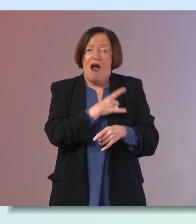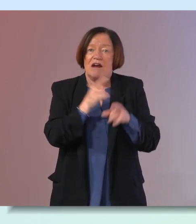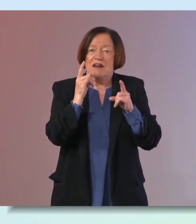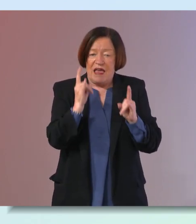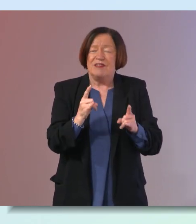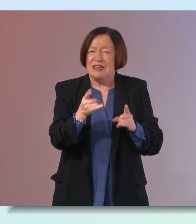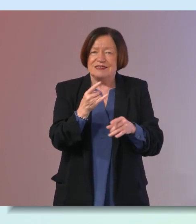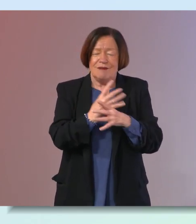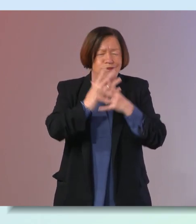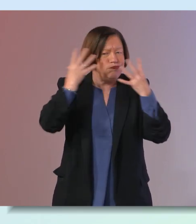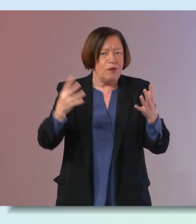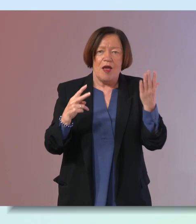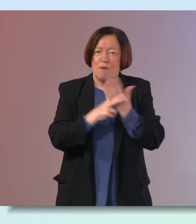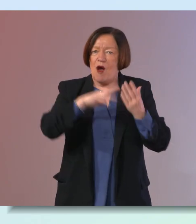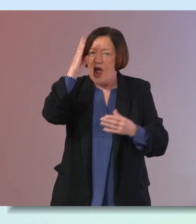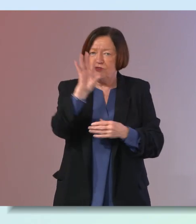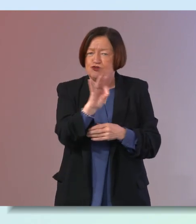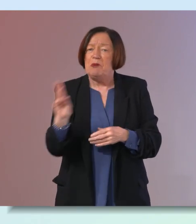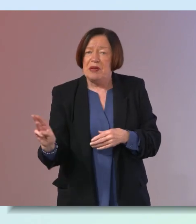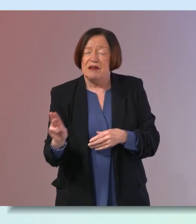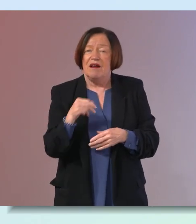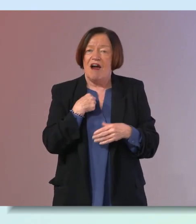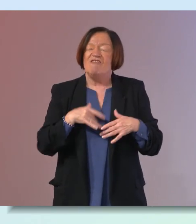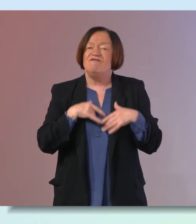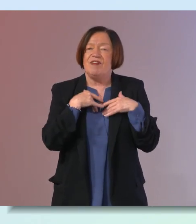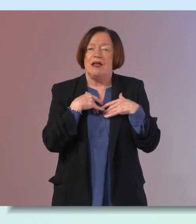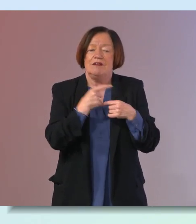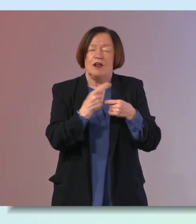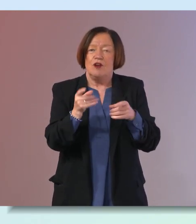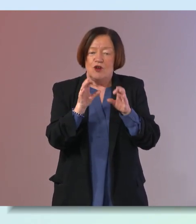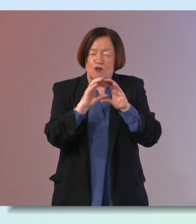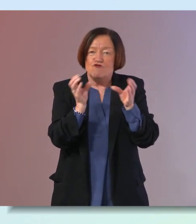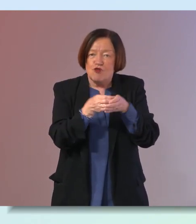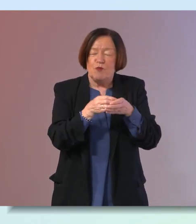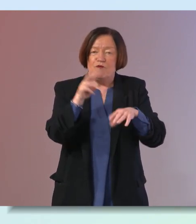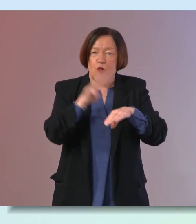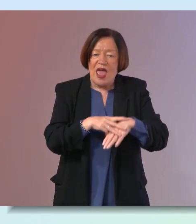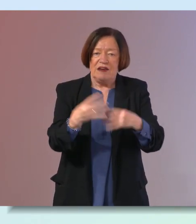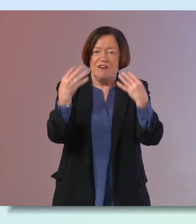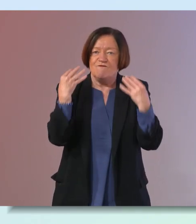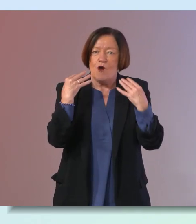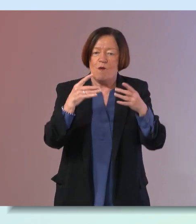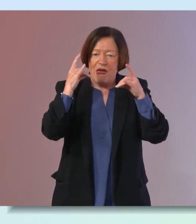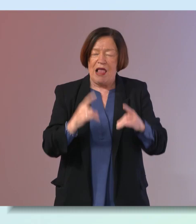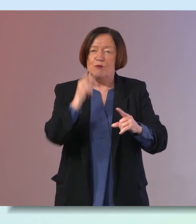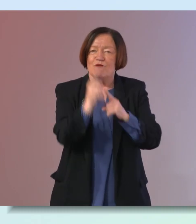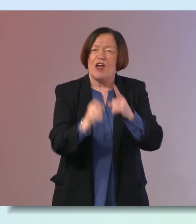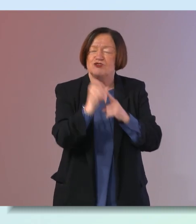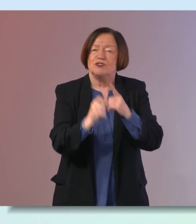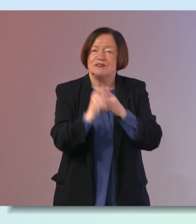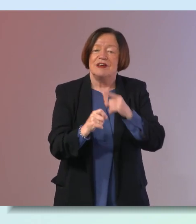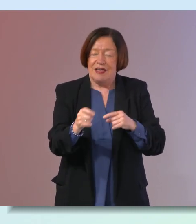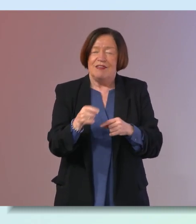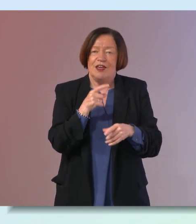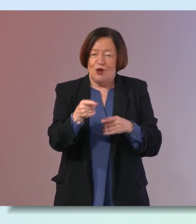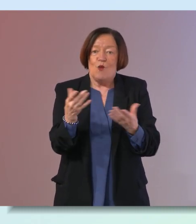enormous amongst our irish gps so i feel that they're a group of very very well informed health professionals and they really